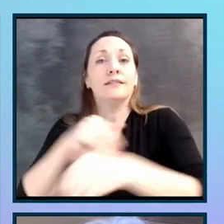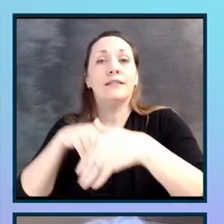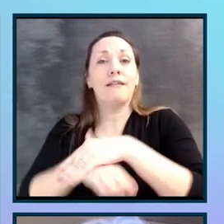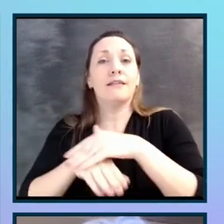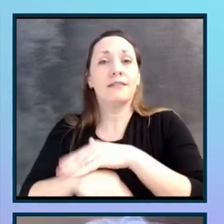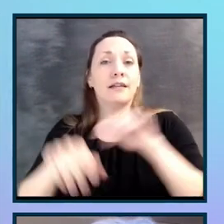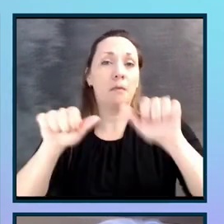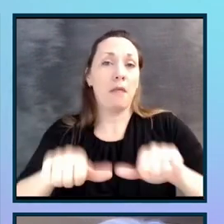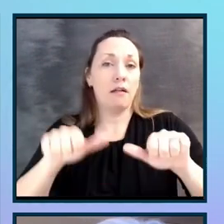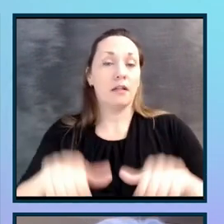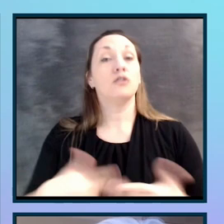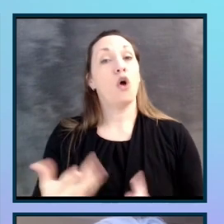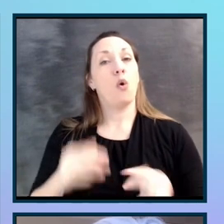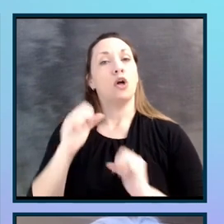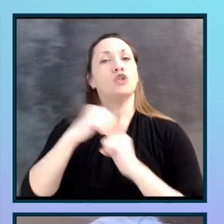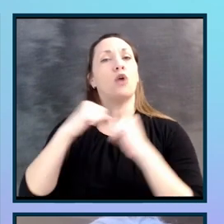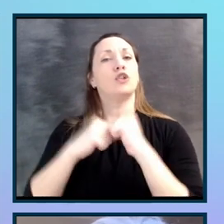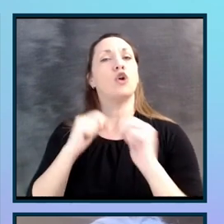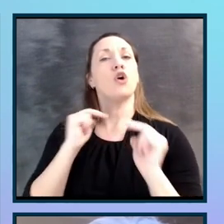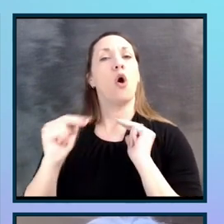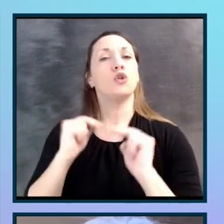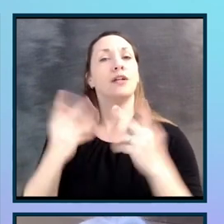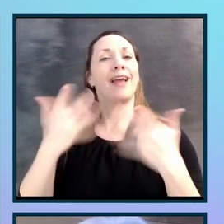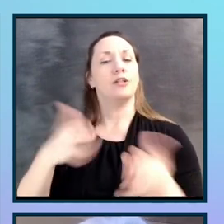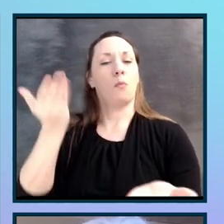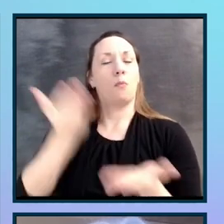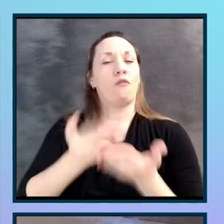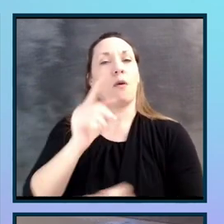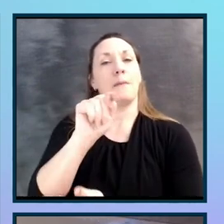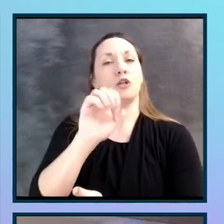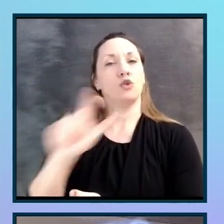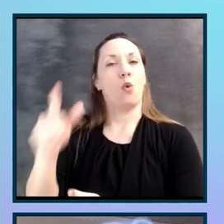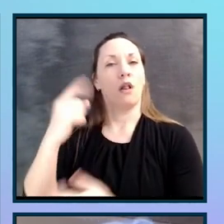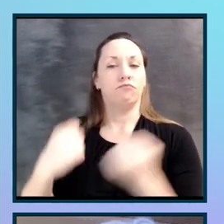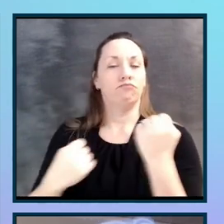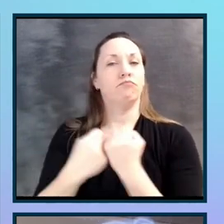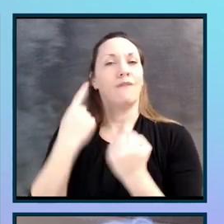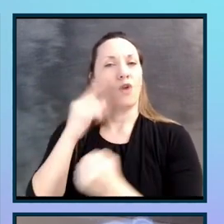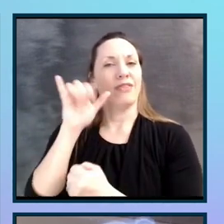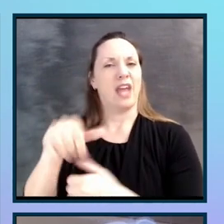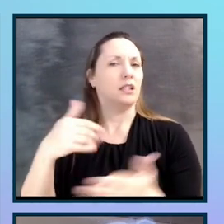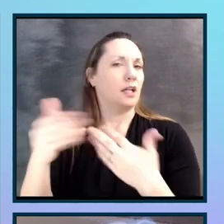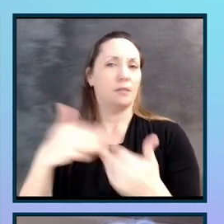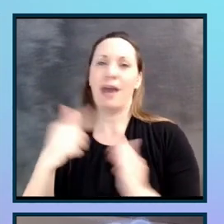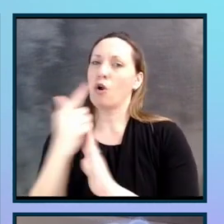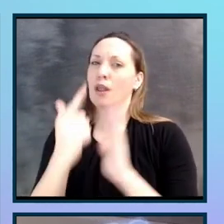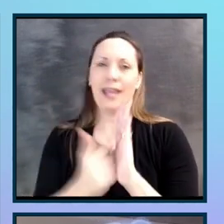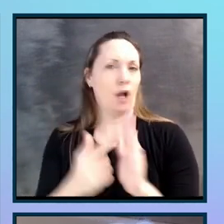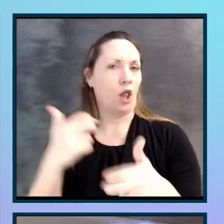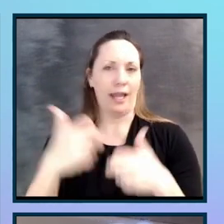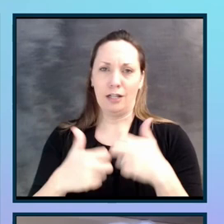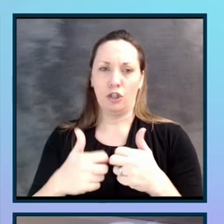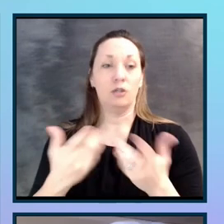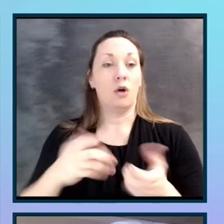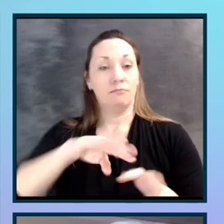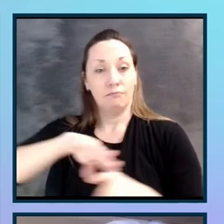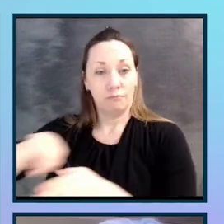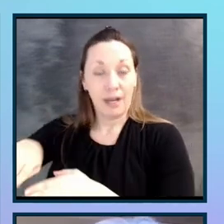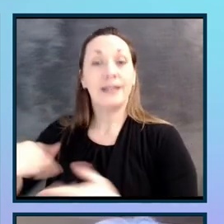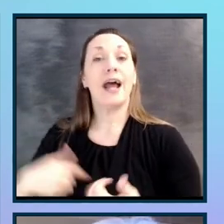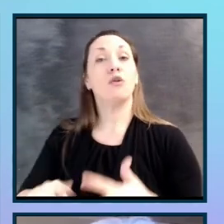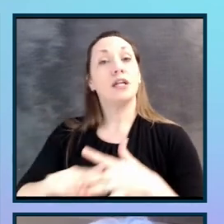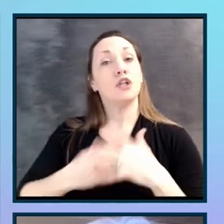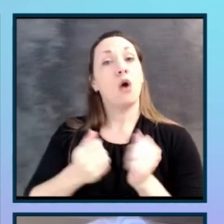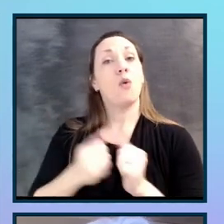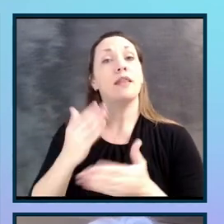structured negotiation has proven to be a tool for that, regardless of the legal issues. So let's start with some stories on